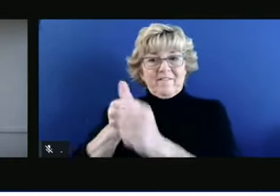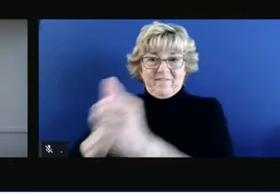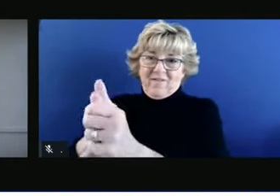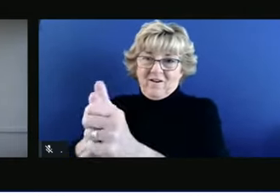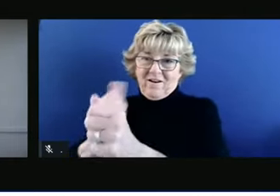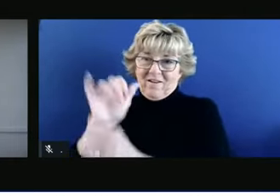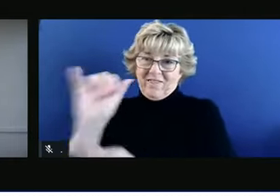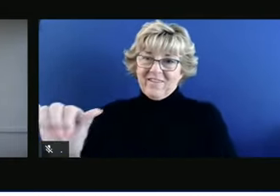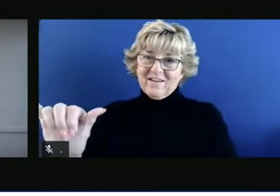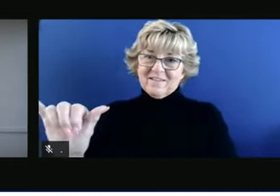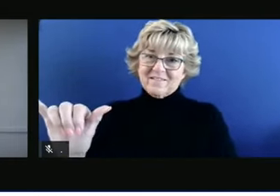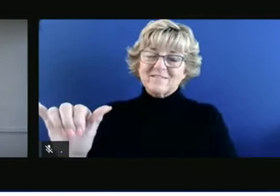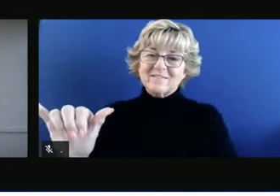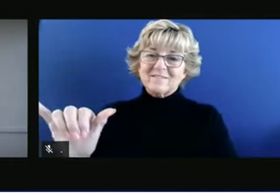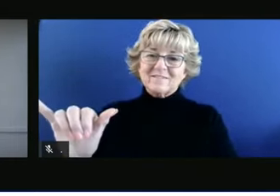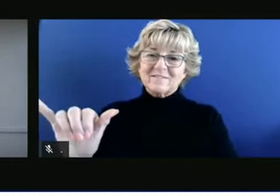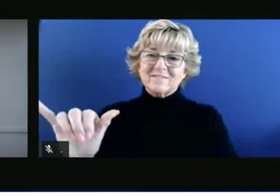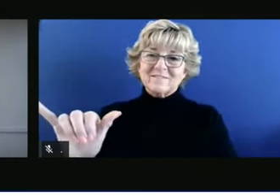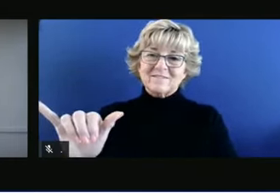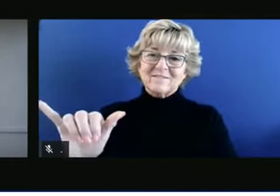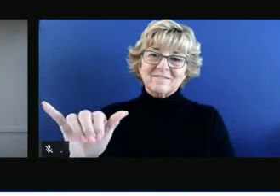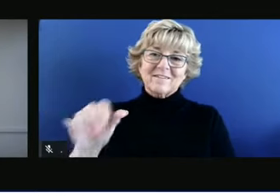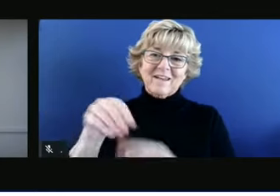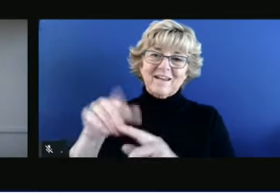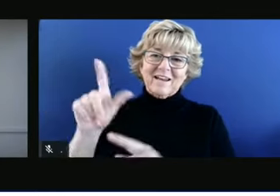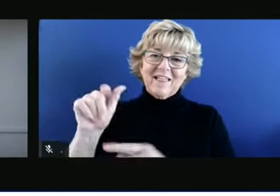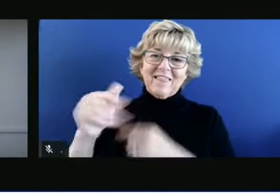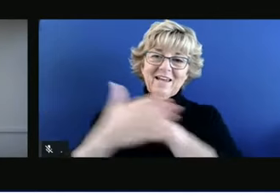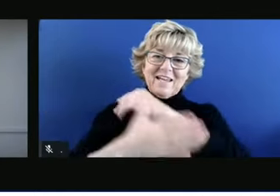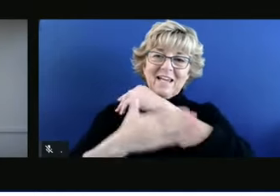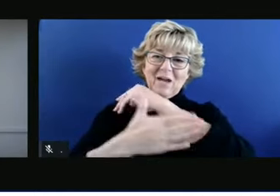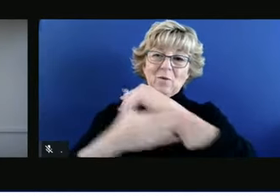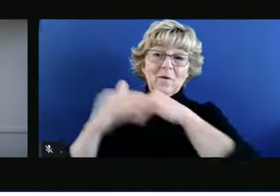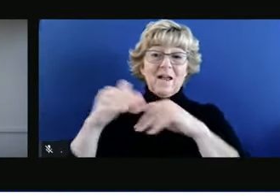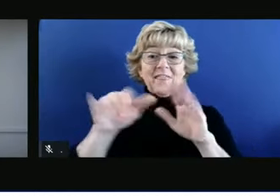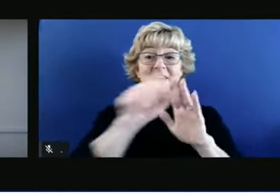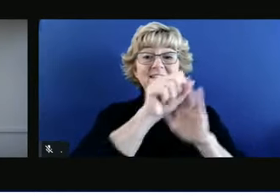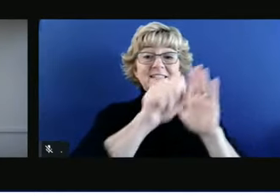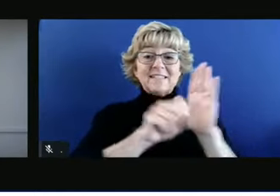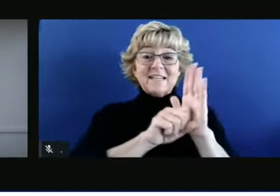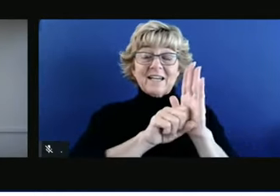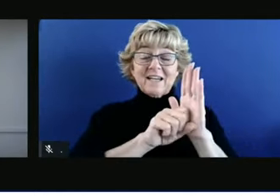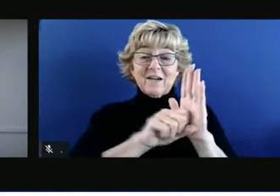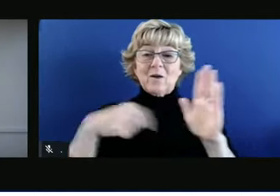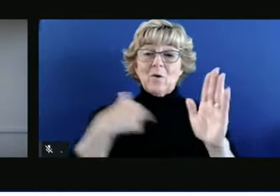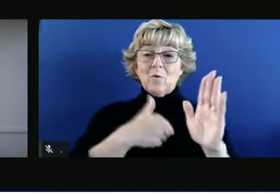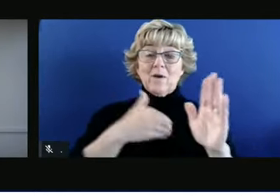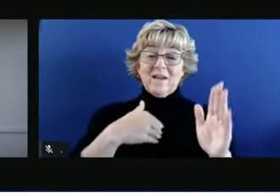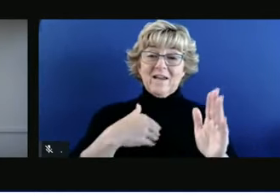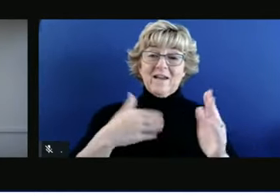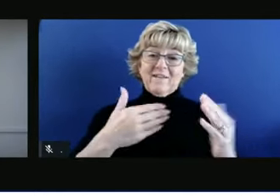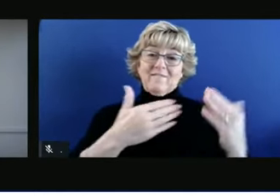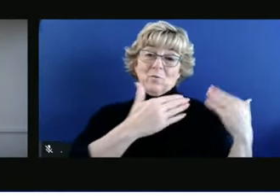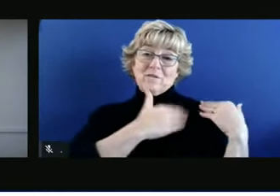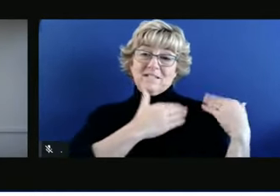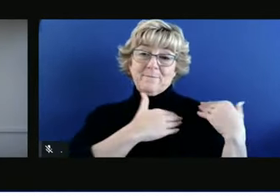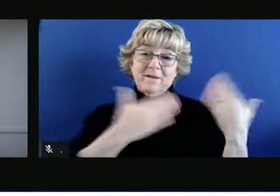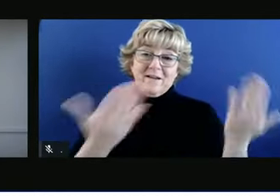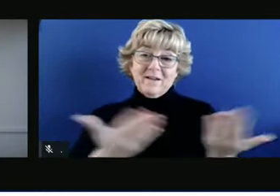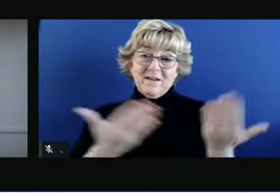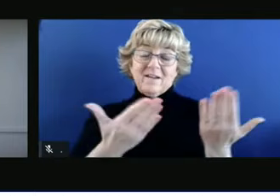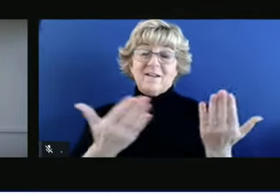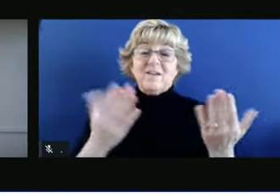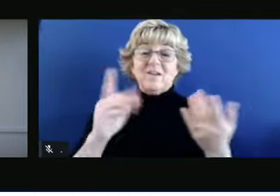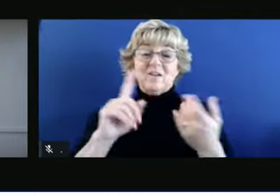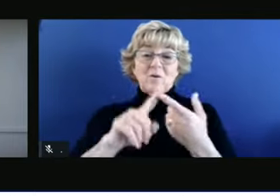the guidance that should be applied in LA County. We at the state have the unique responsibility and task